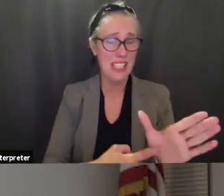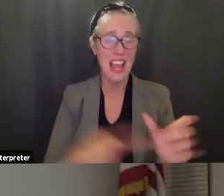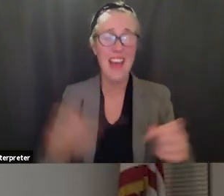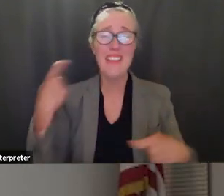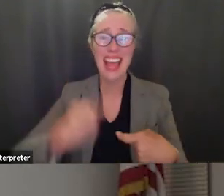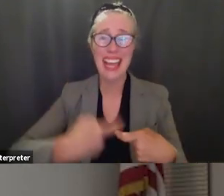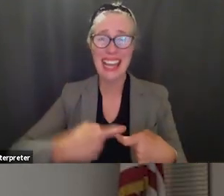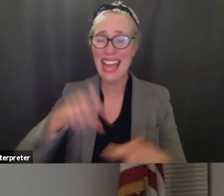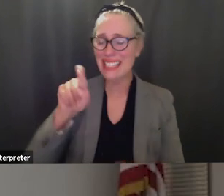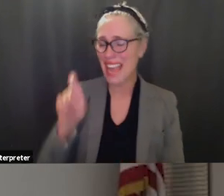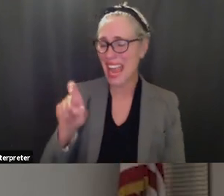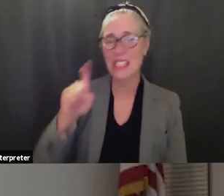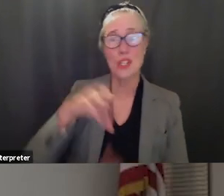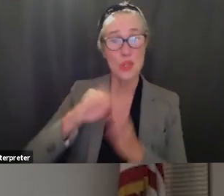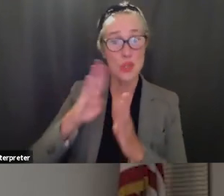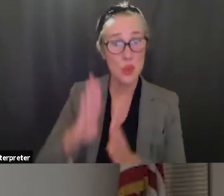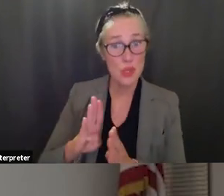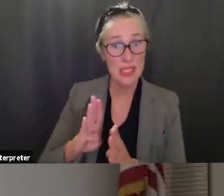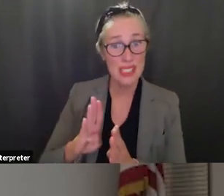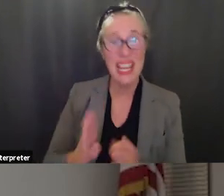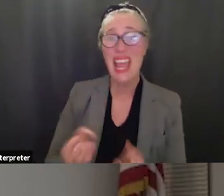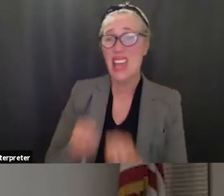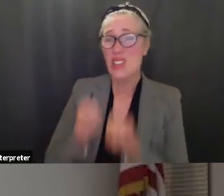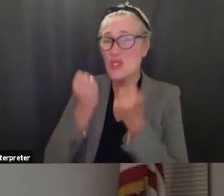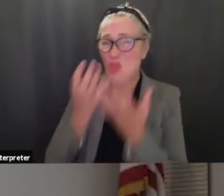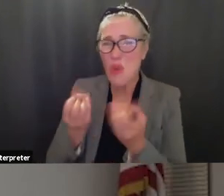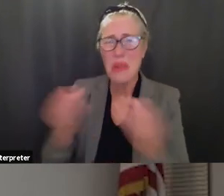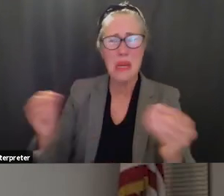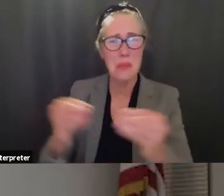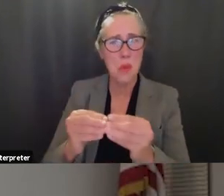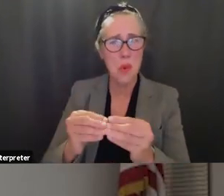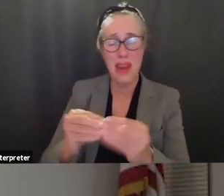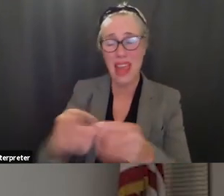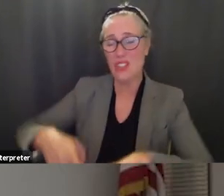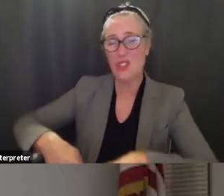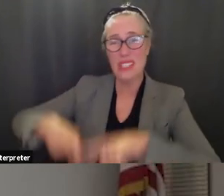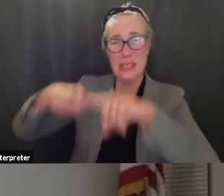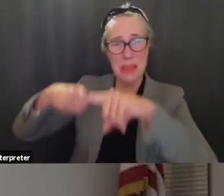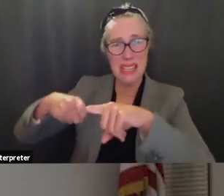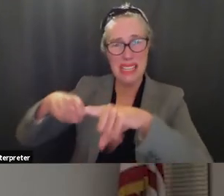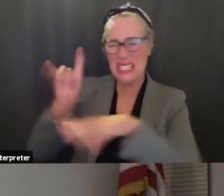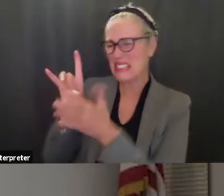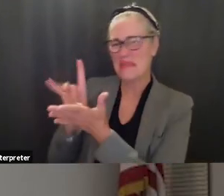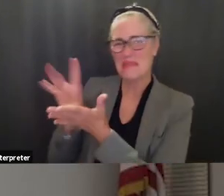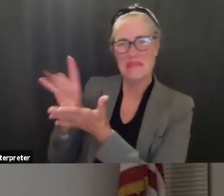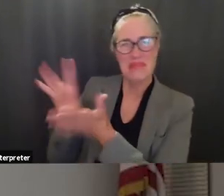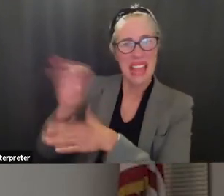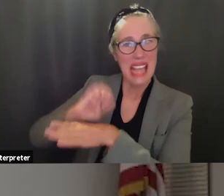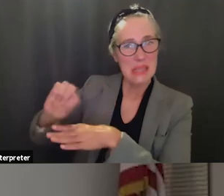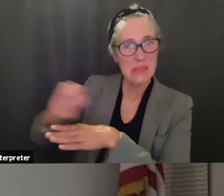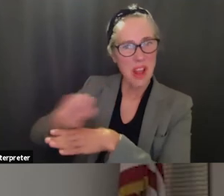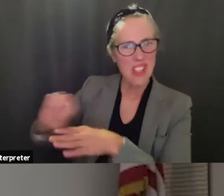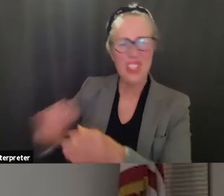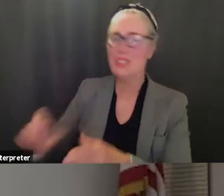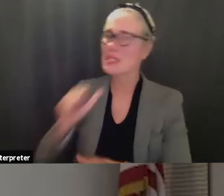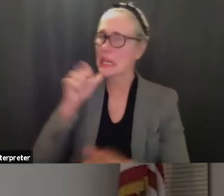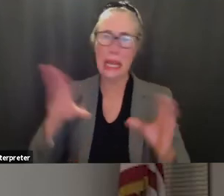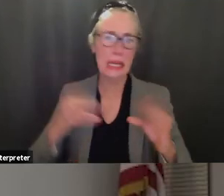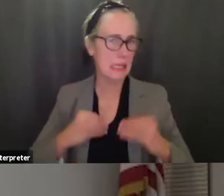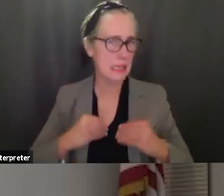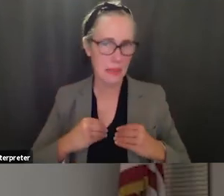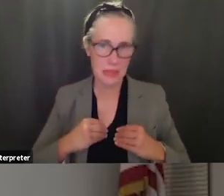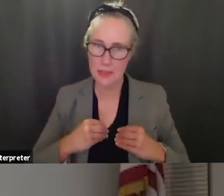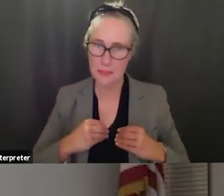disproportionality of suspensions and expulsions in this district are completely unacceptable and you have always